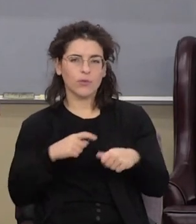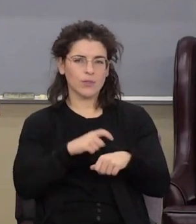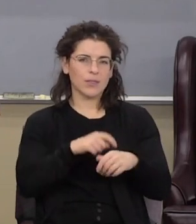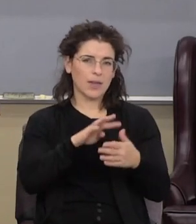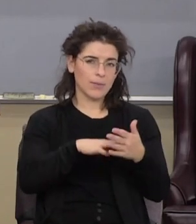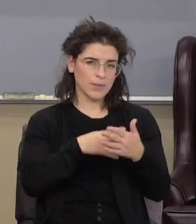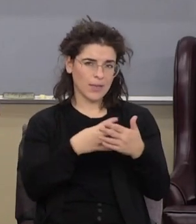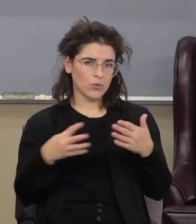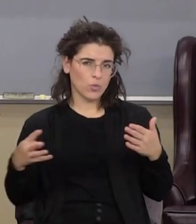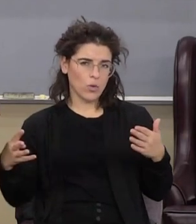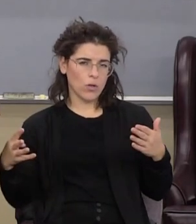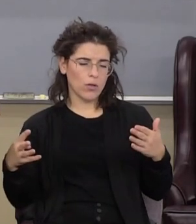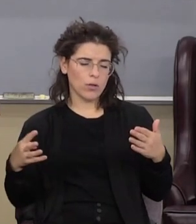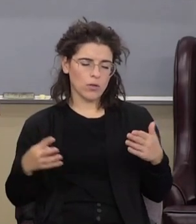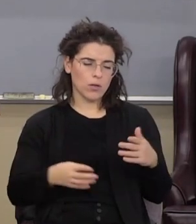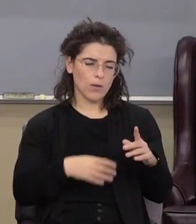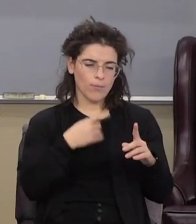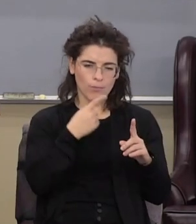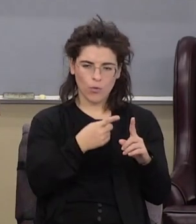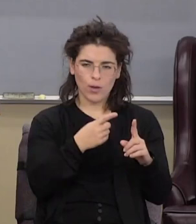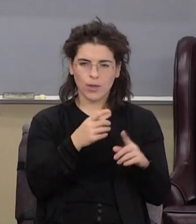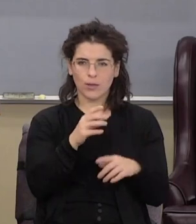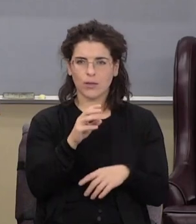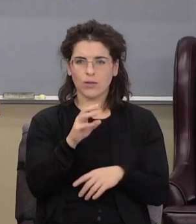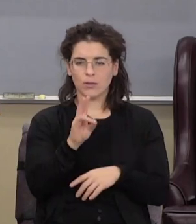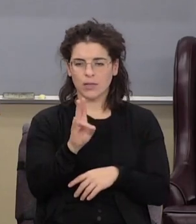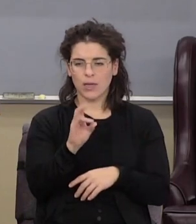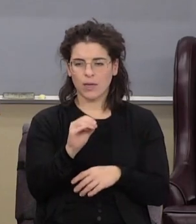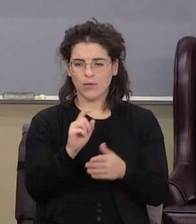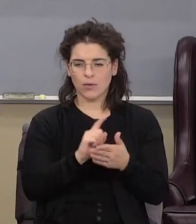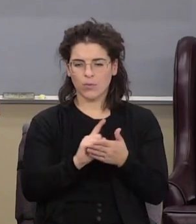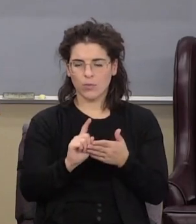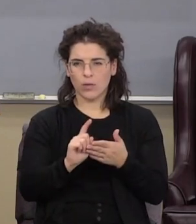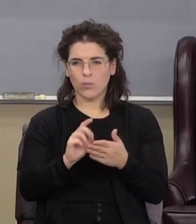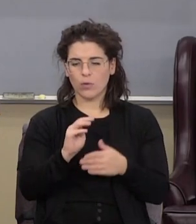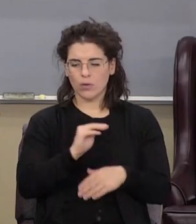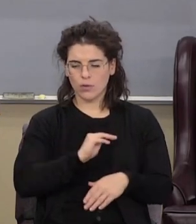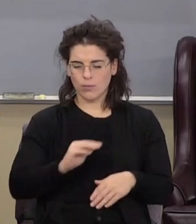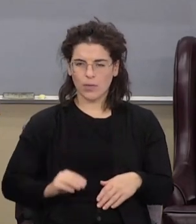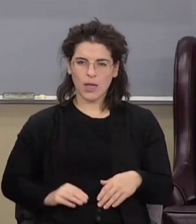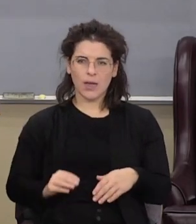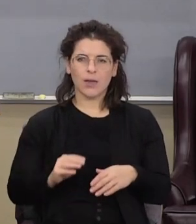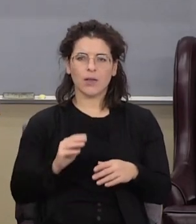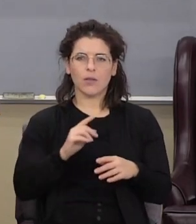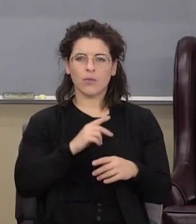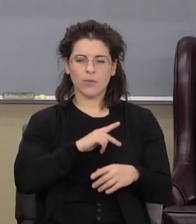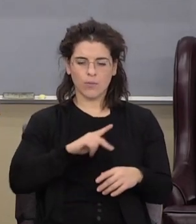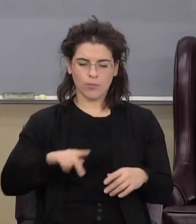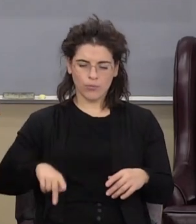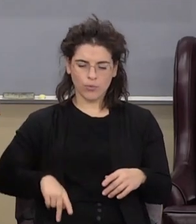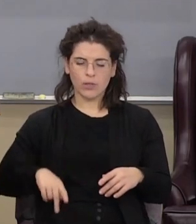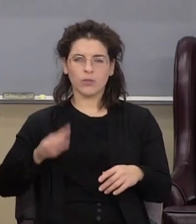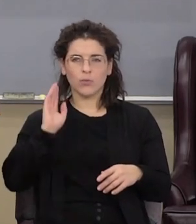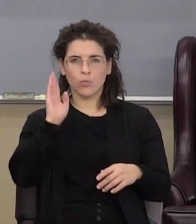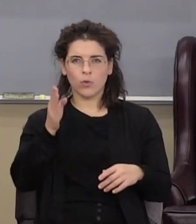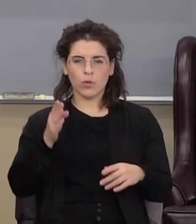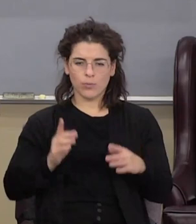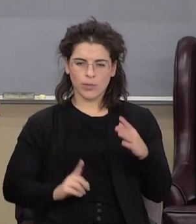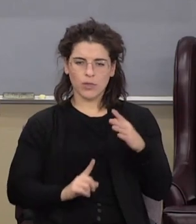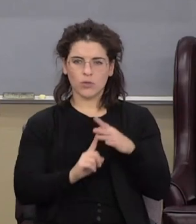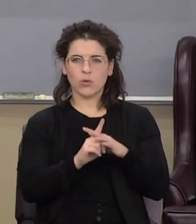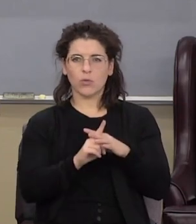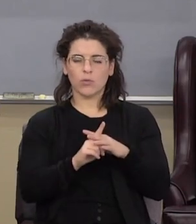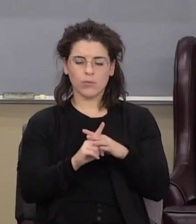schedule a point in those 60 those 70 weeks in which Messiah the Prince is going to be manifest.